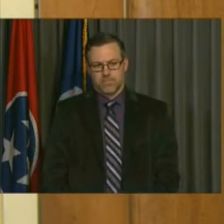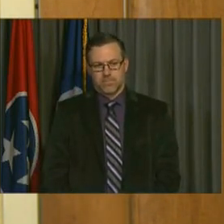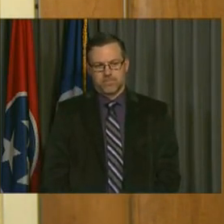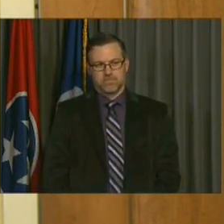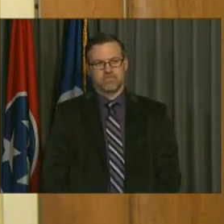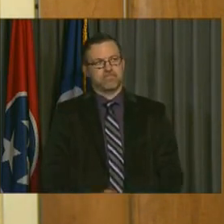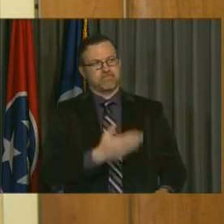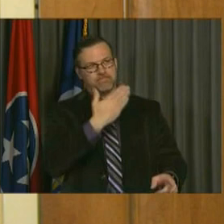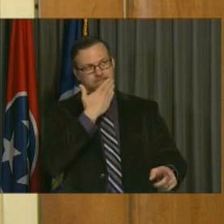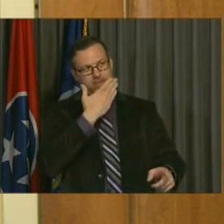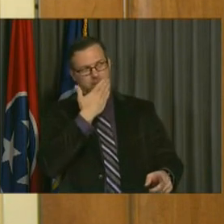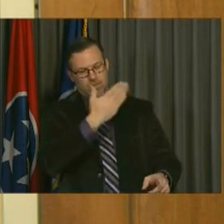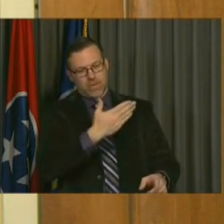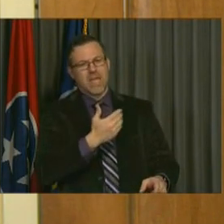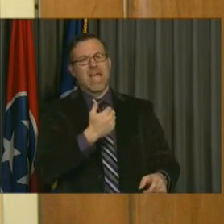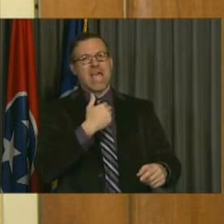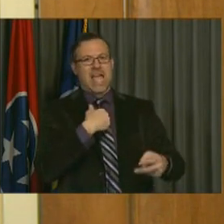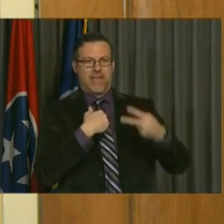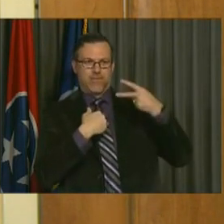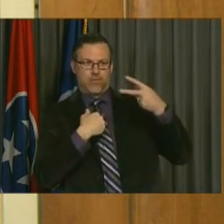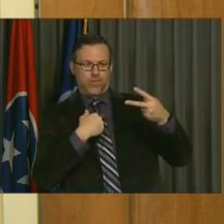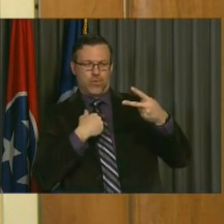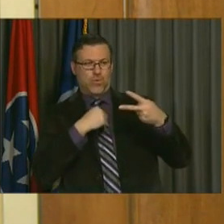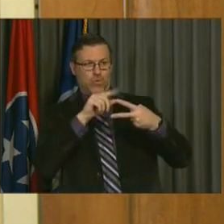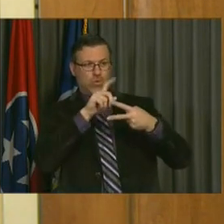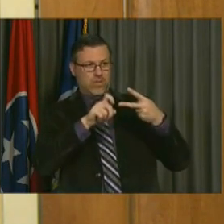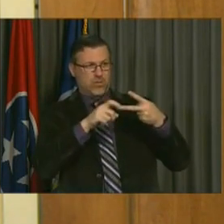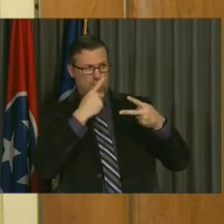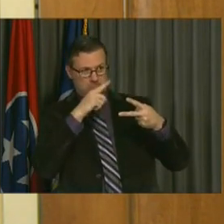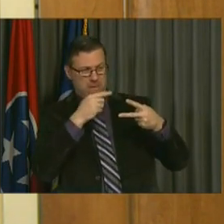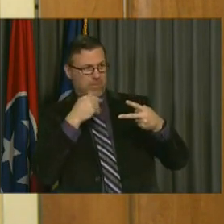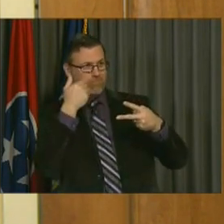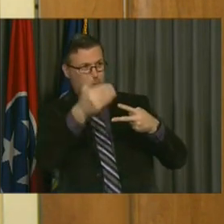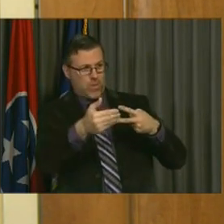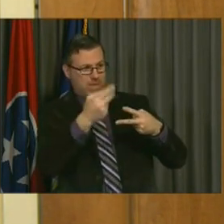Great, thank you. I actually have two questions here. Can I read them both?